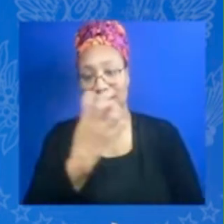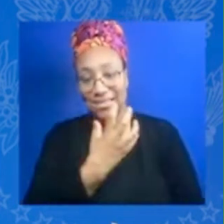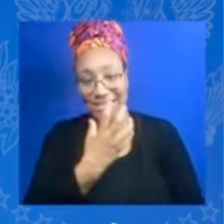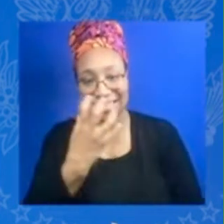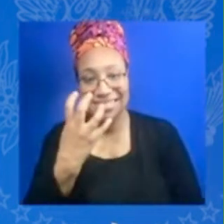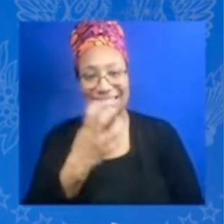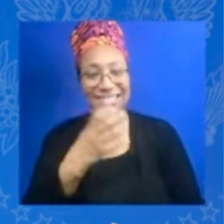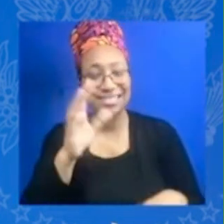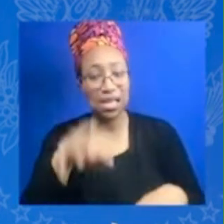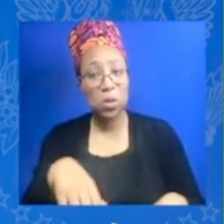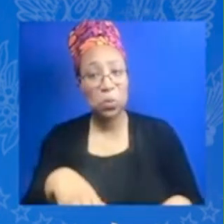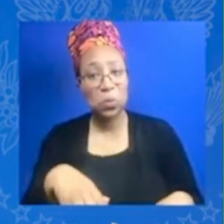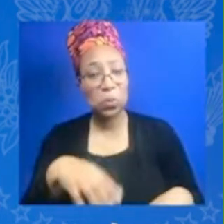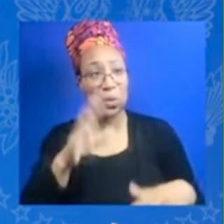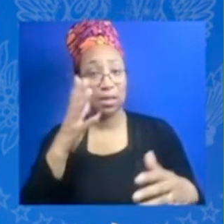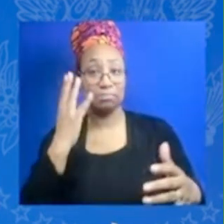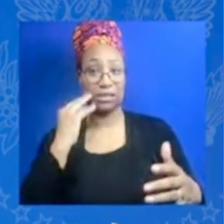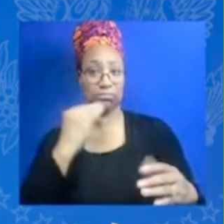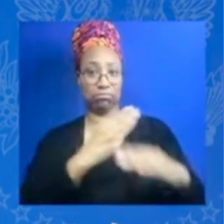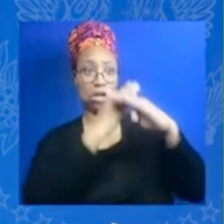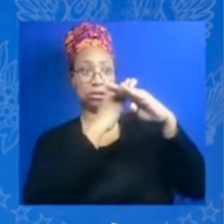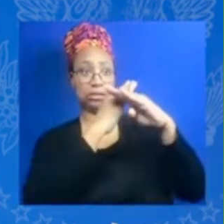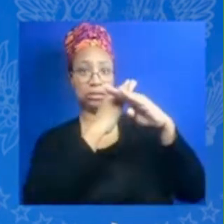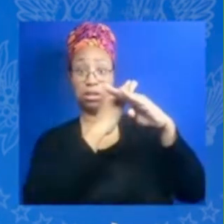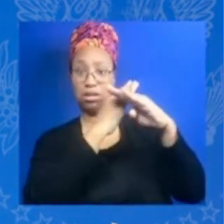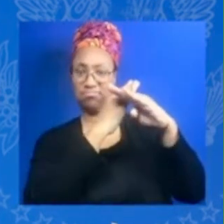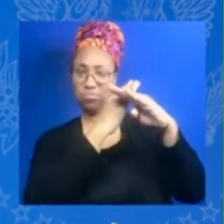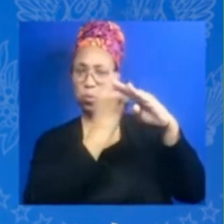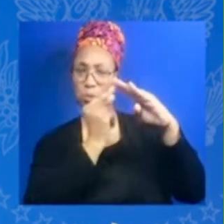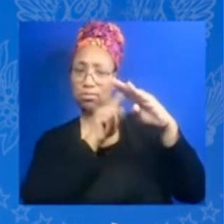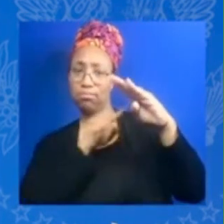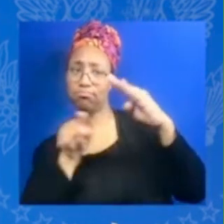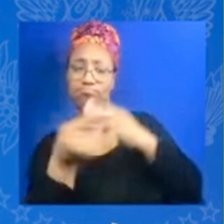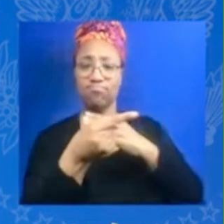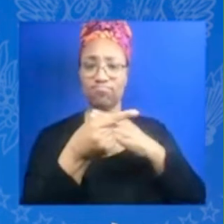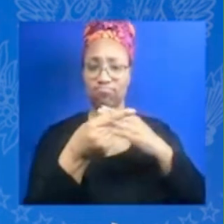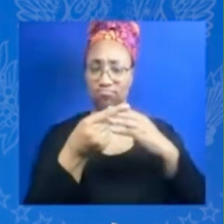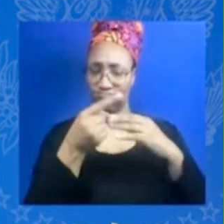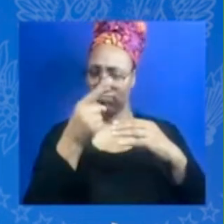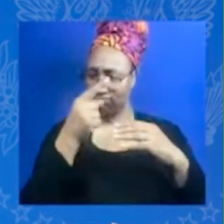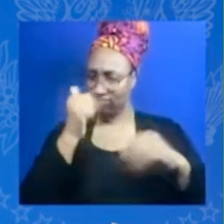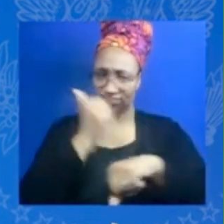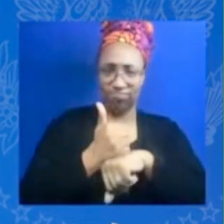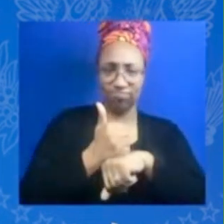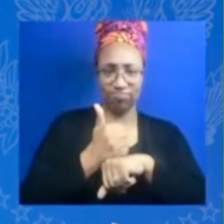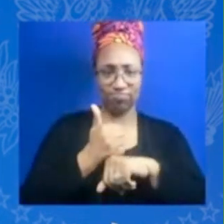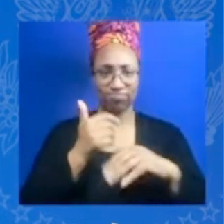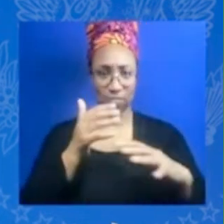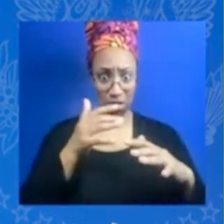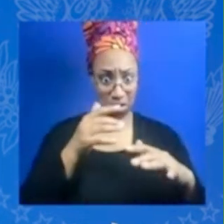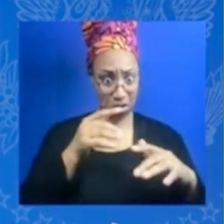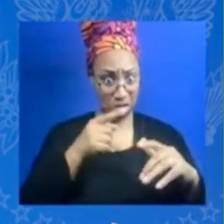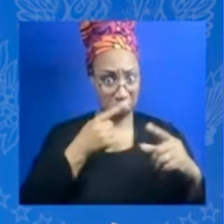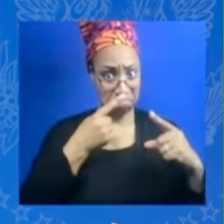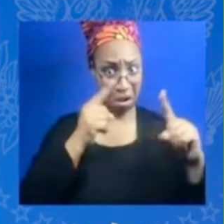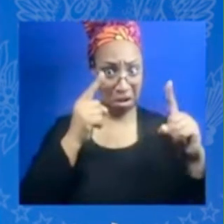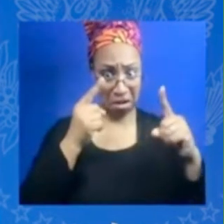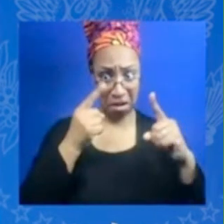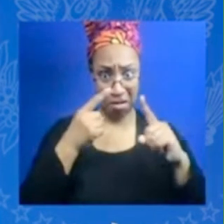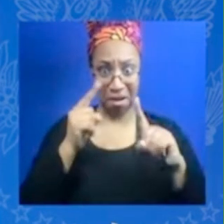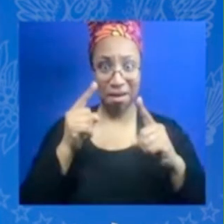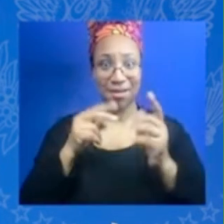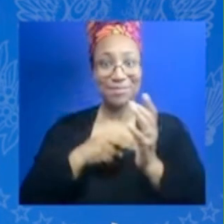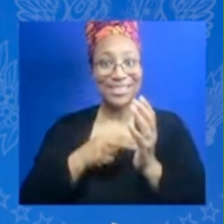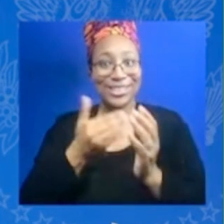with that sheer determination but the know-how I mean I think that's what's so valuable I think for me it's very similar